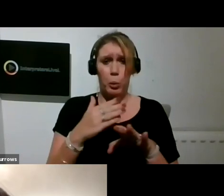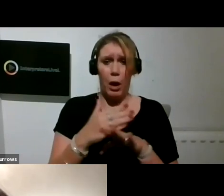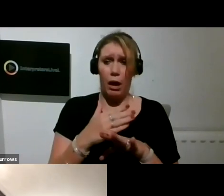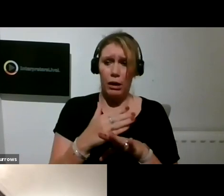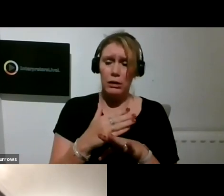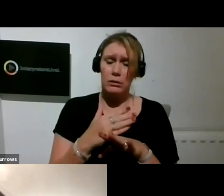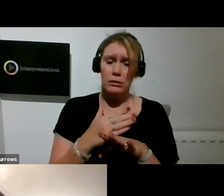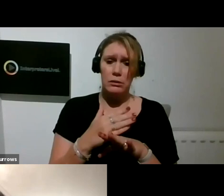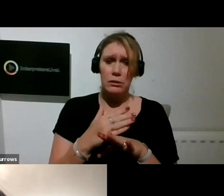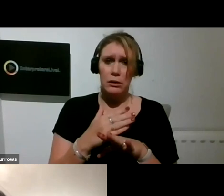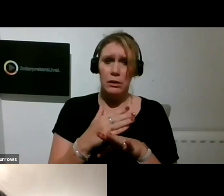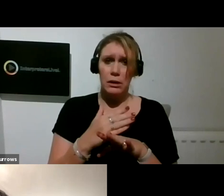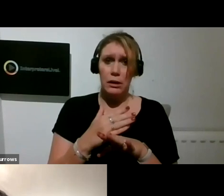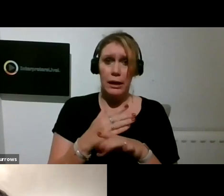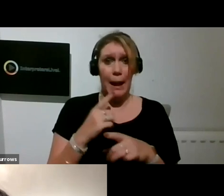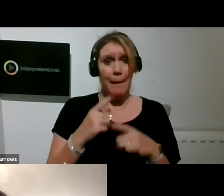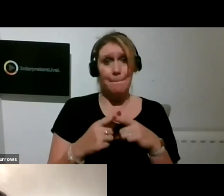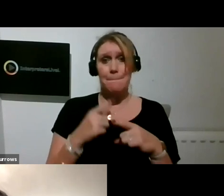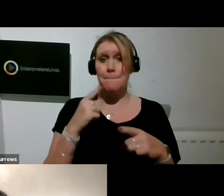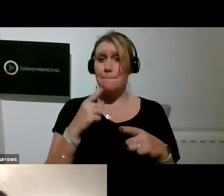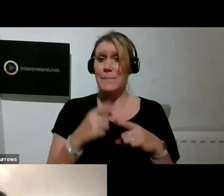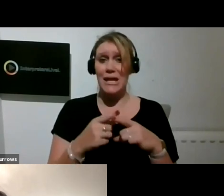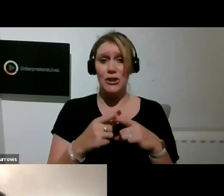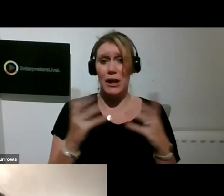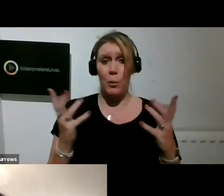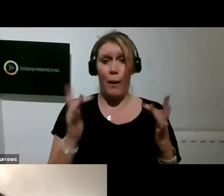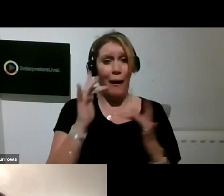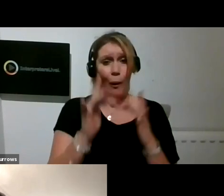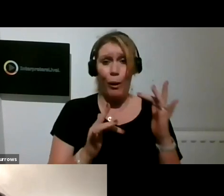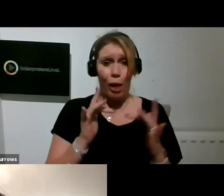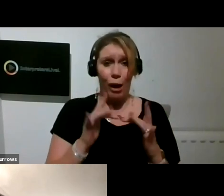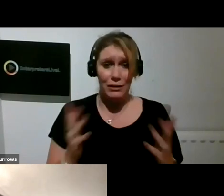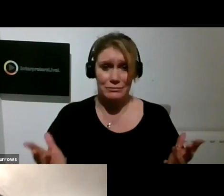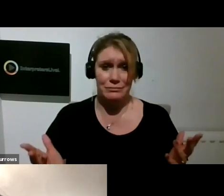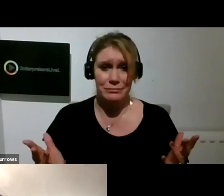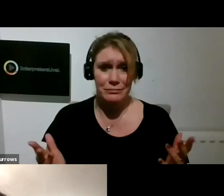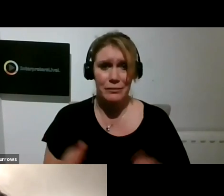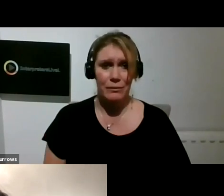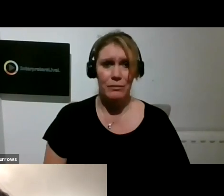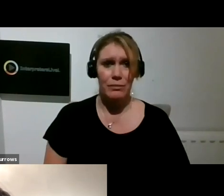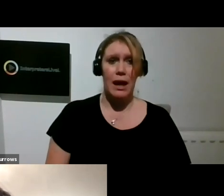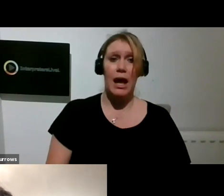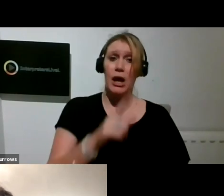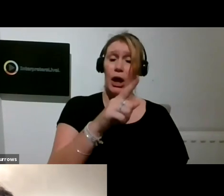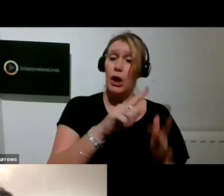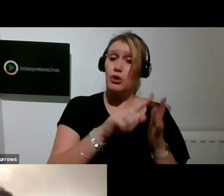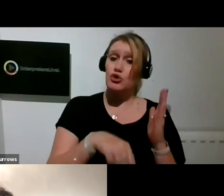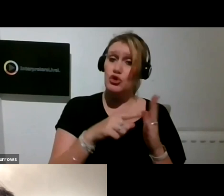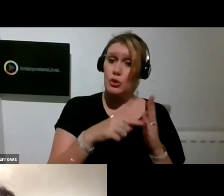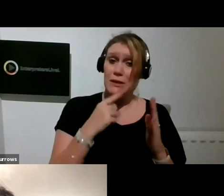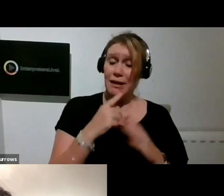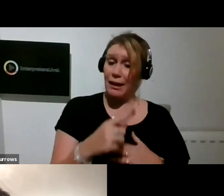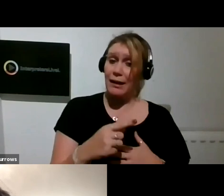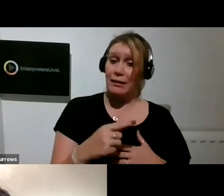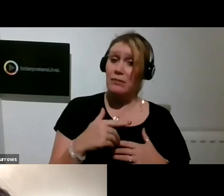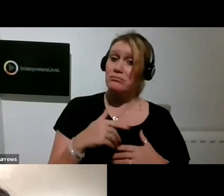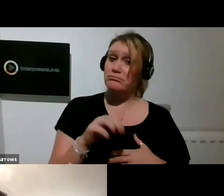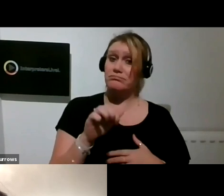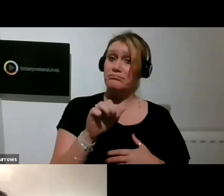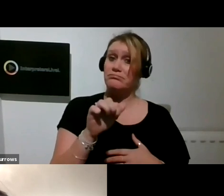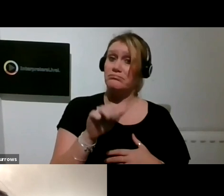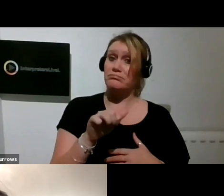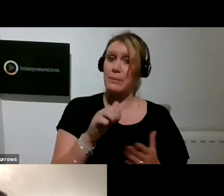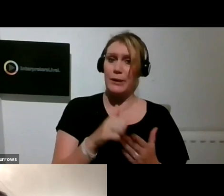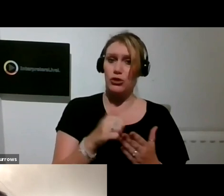showcased on, on, on, online. And I think what's been great this year, because that was exactly, in fact, you know, some of the